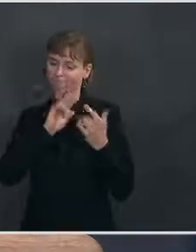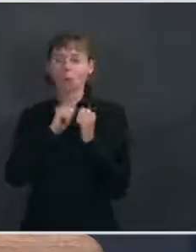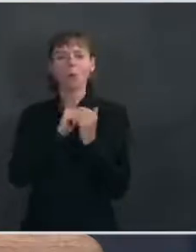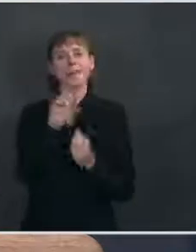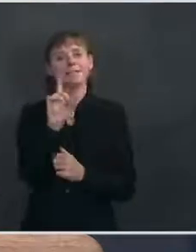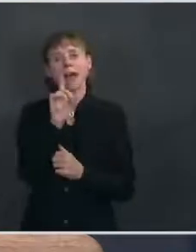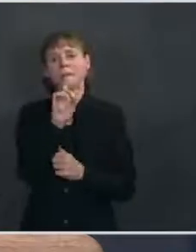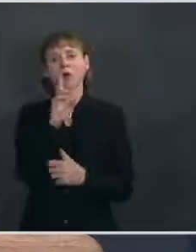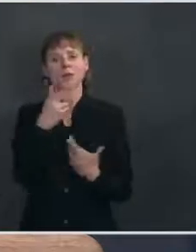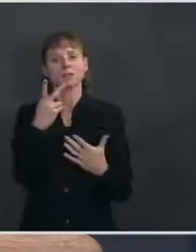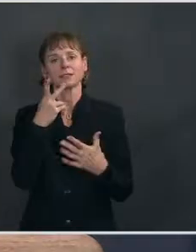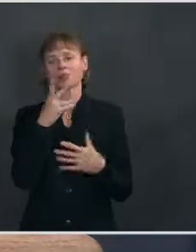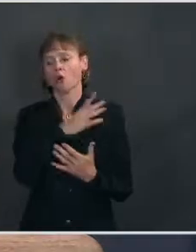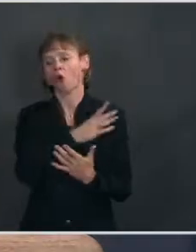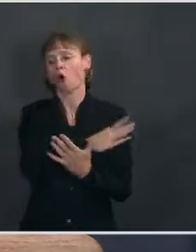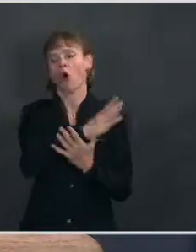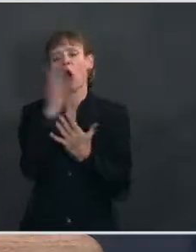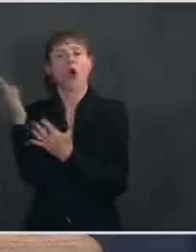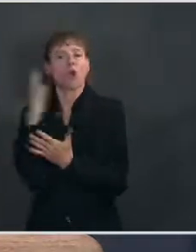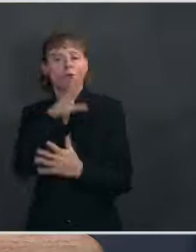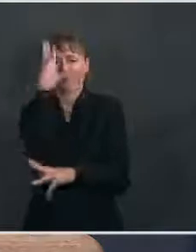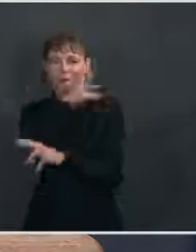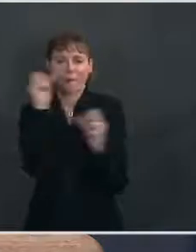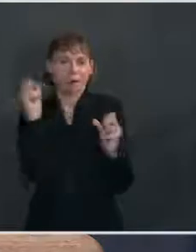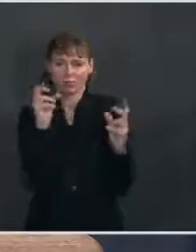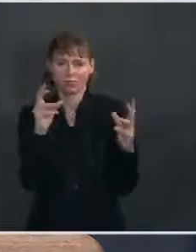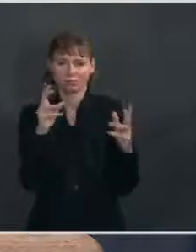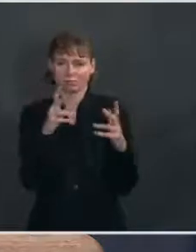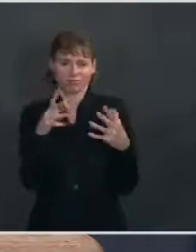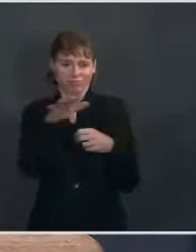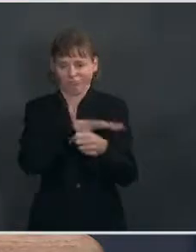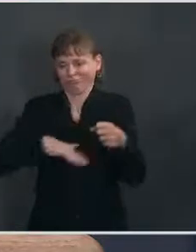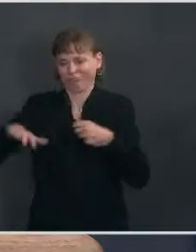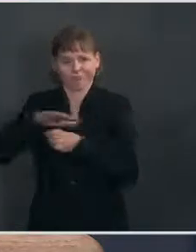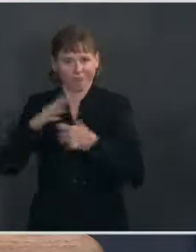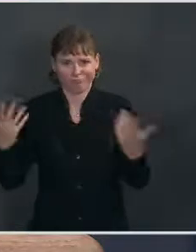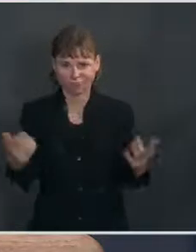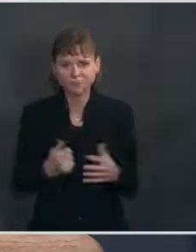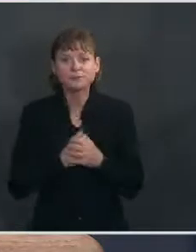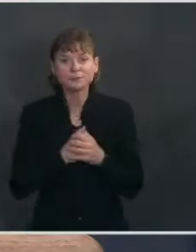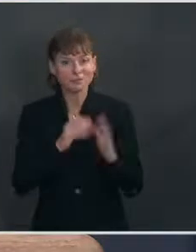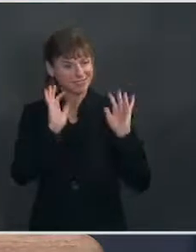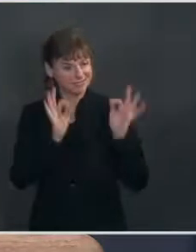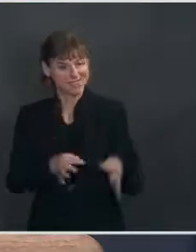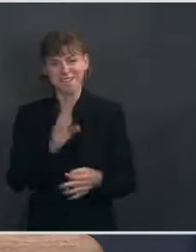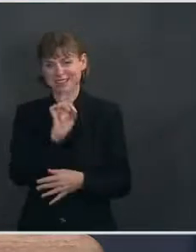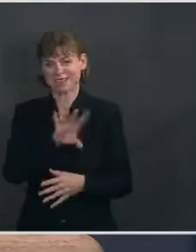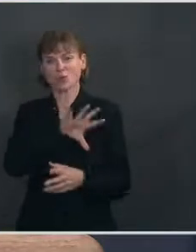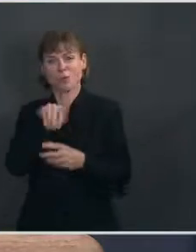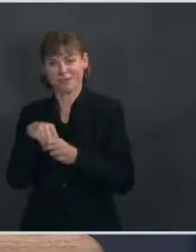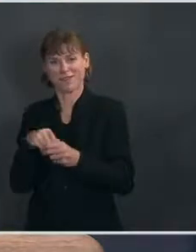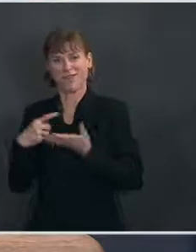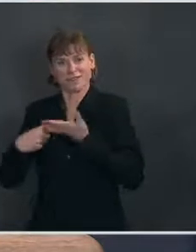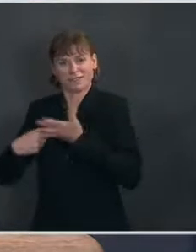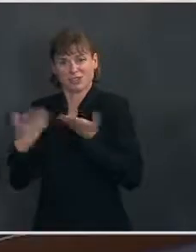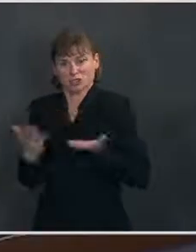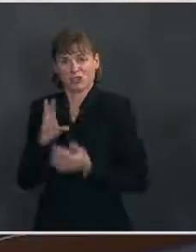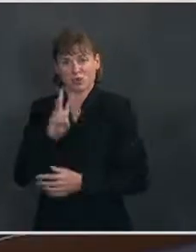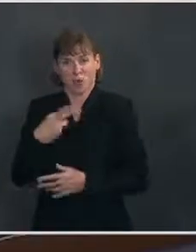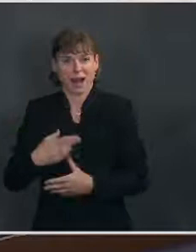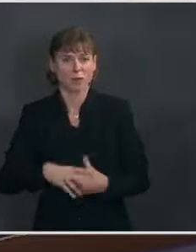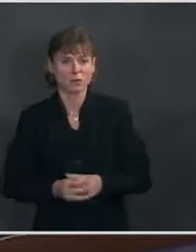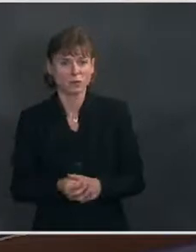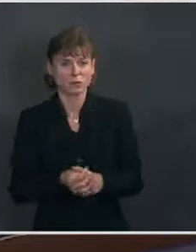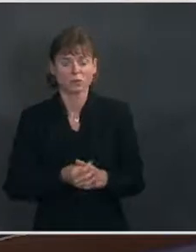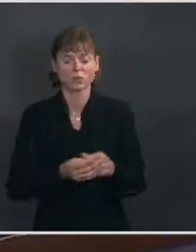across the political spectrum, and that will continue. And there will be definitely Democrats who will be part of conversations here at the White House. Two others on that. You